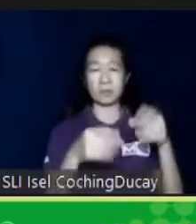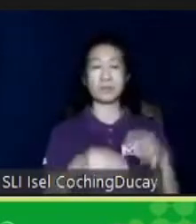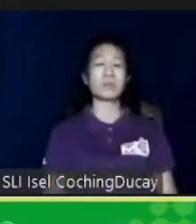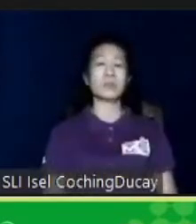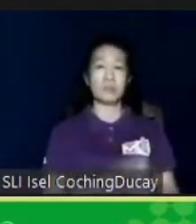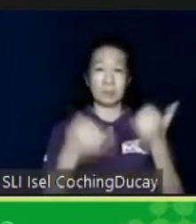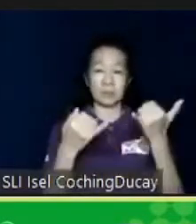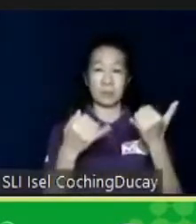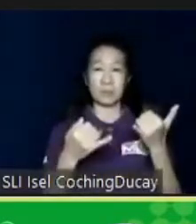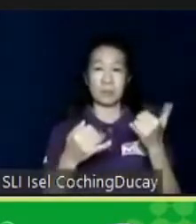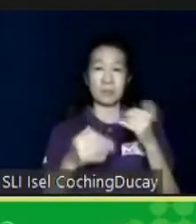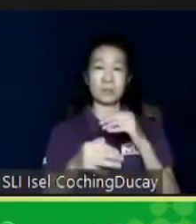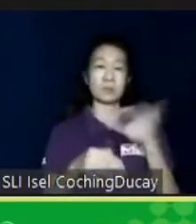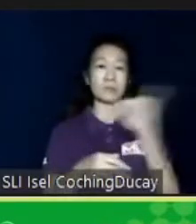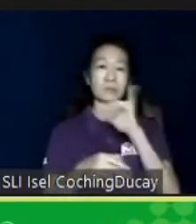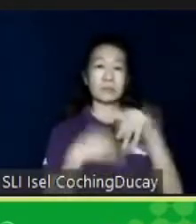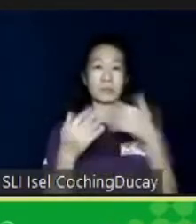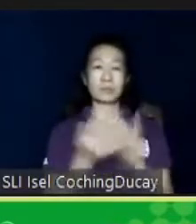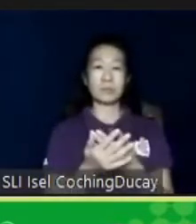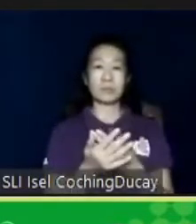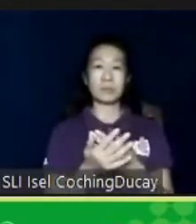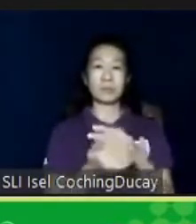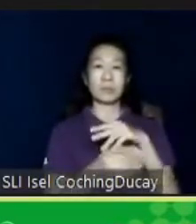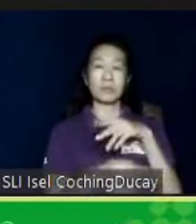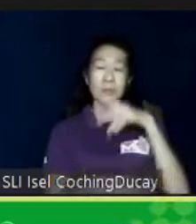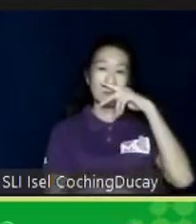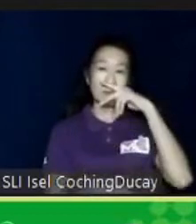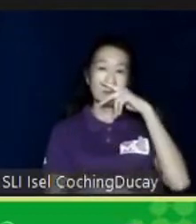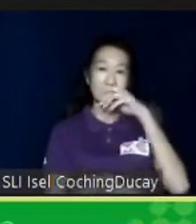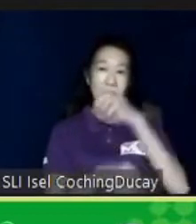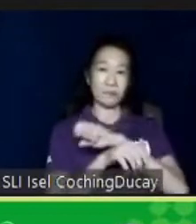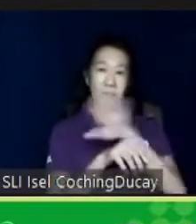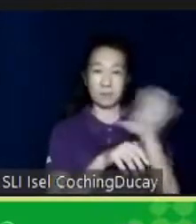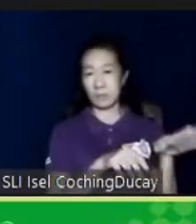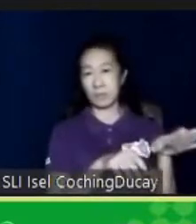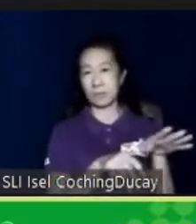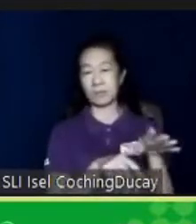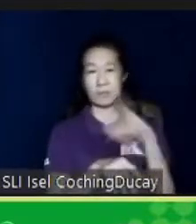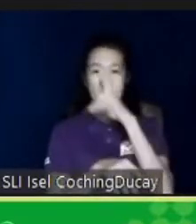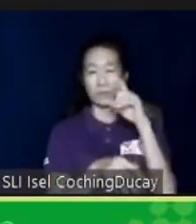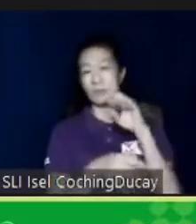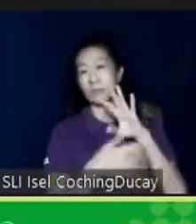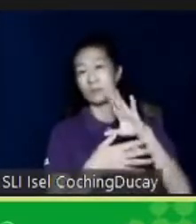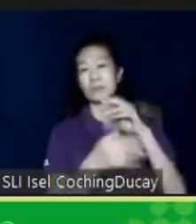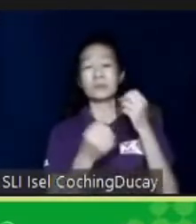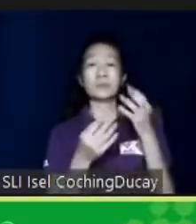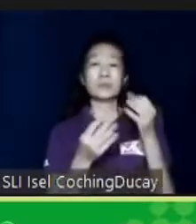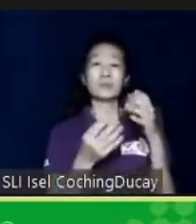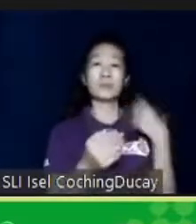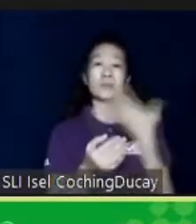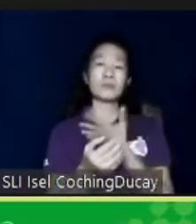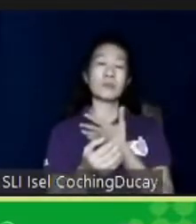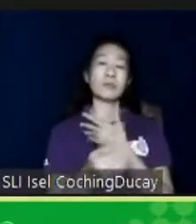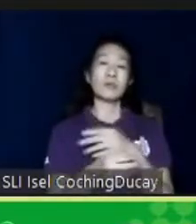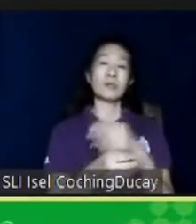like the rest of the country, our kids were also affected by COVID. In fact, a lot of our kids